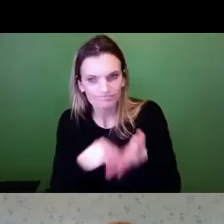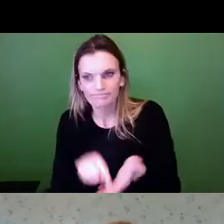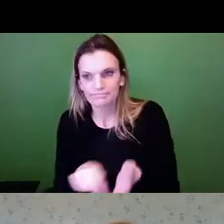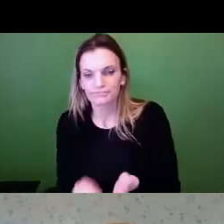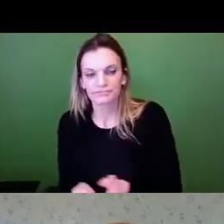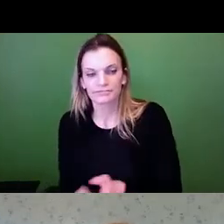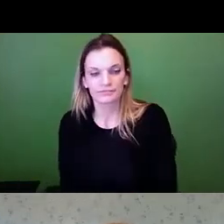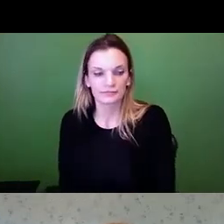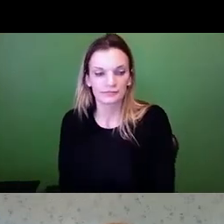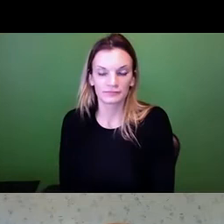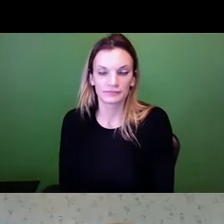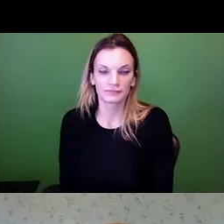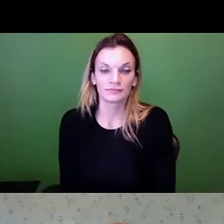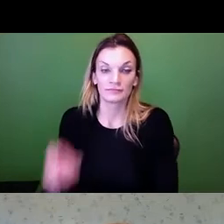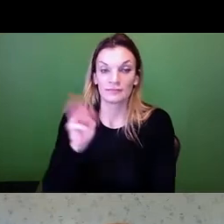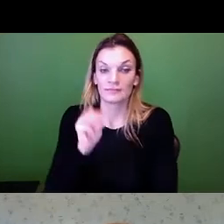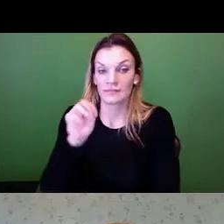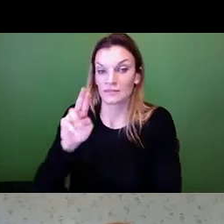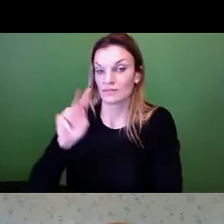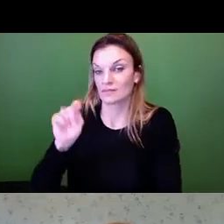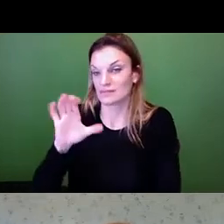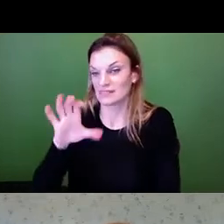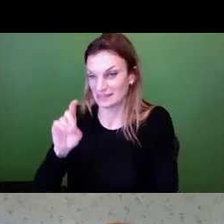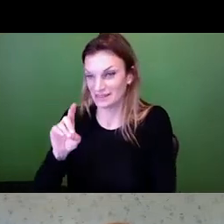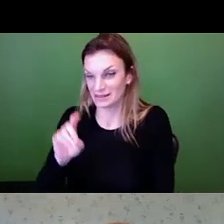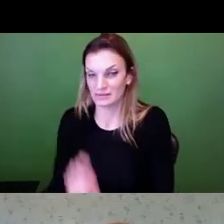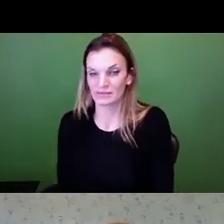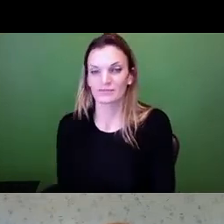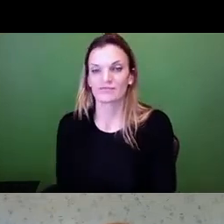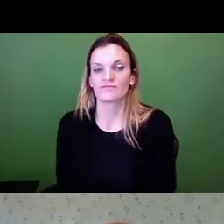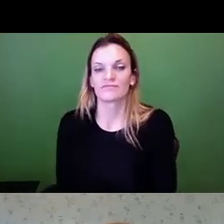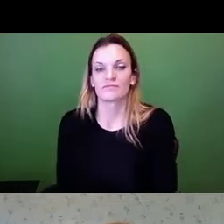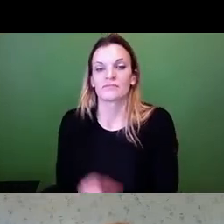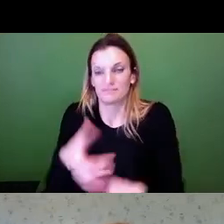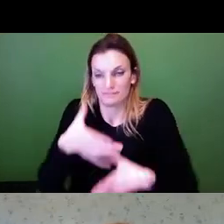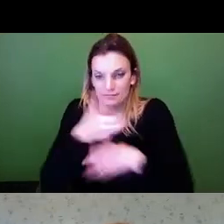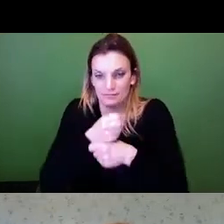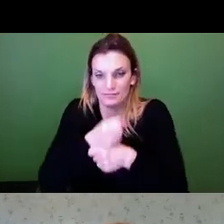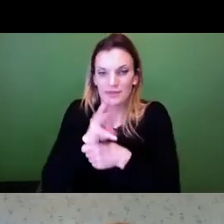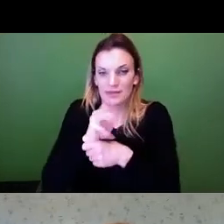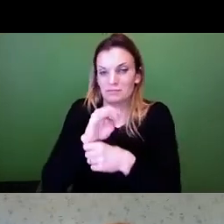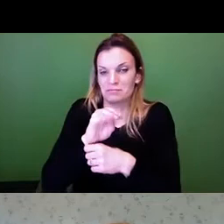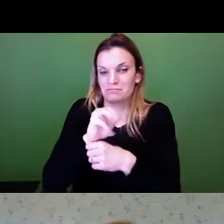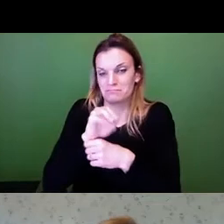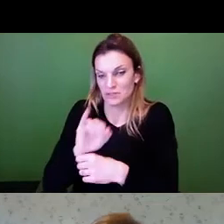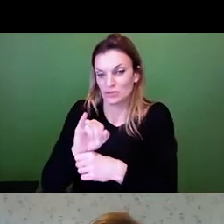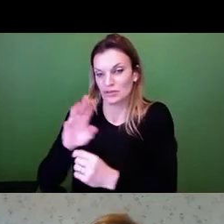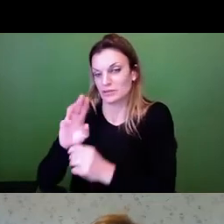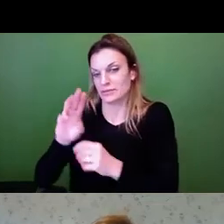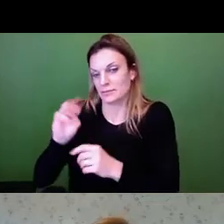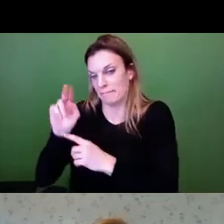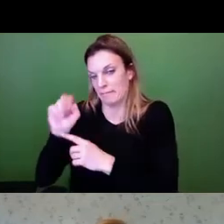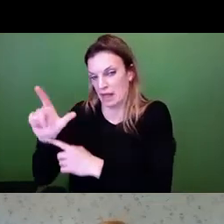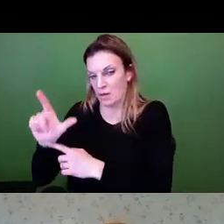So the MMUTCD, Michigan Manual of Uniform Traffic Control Devices, and there